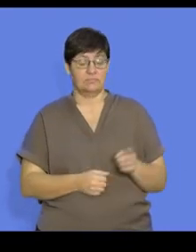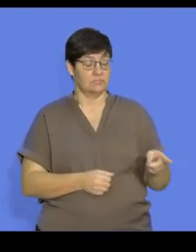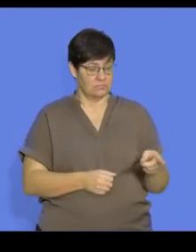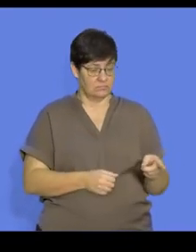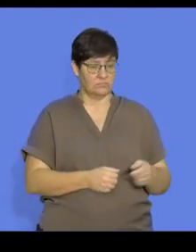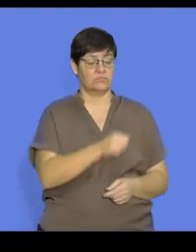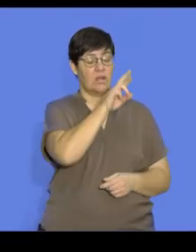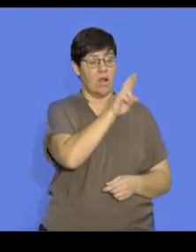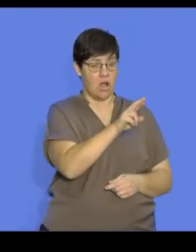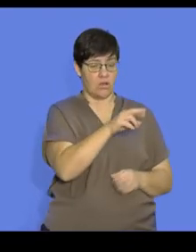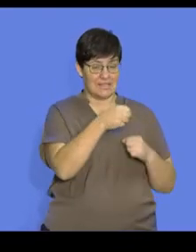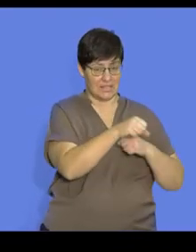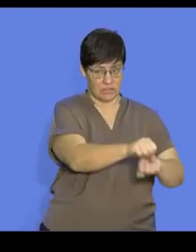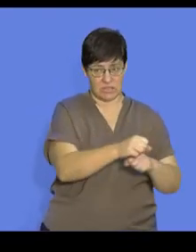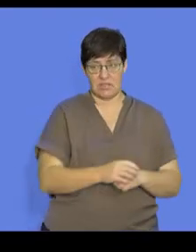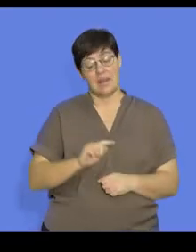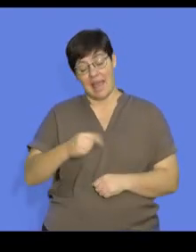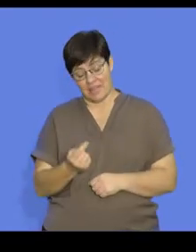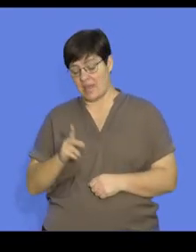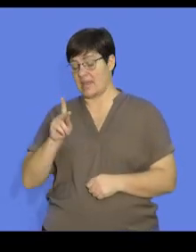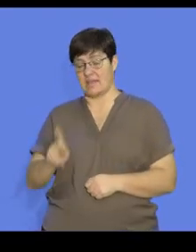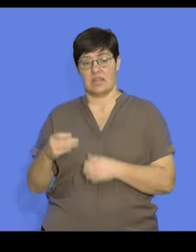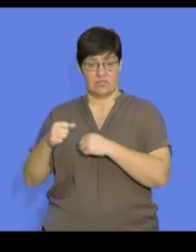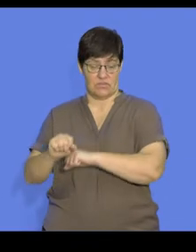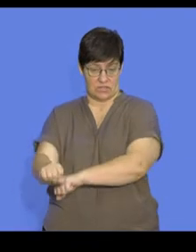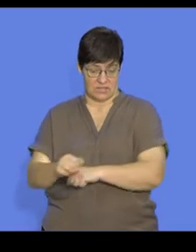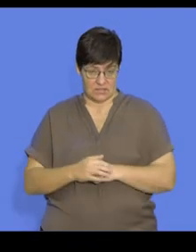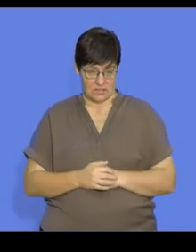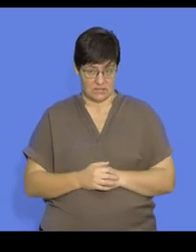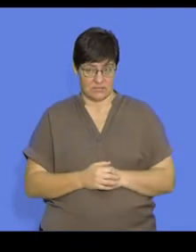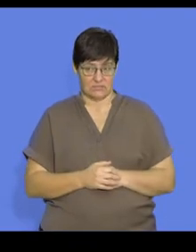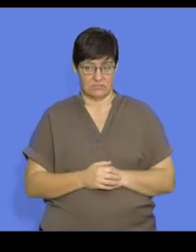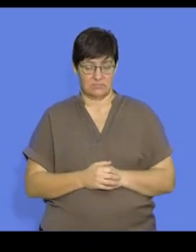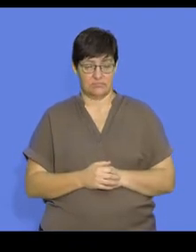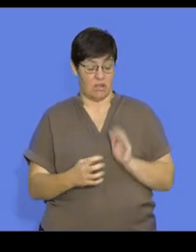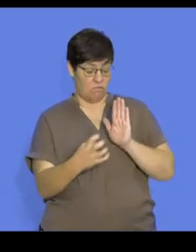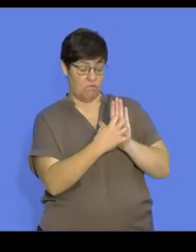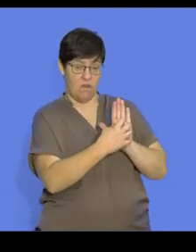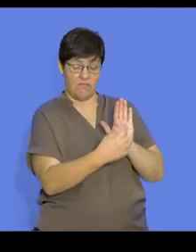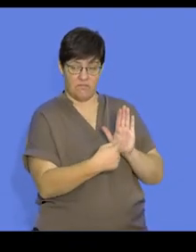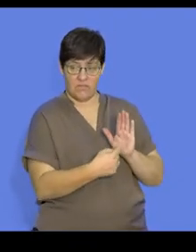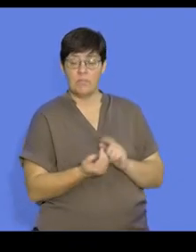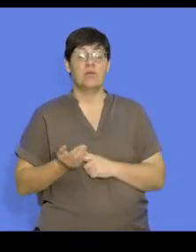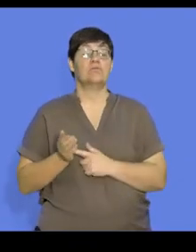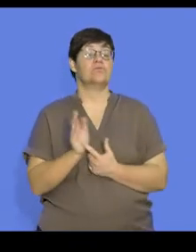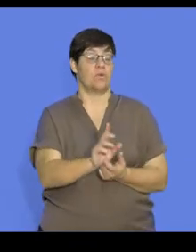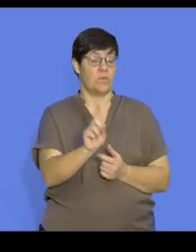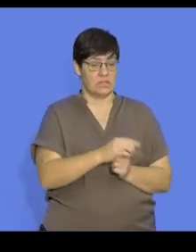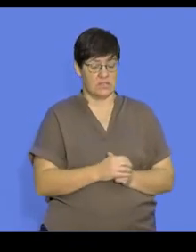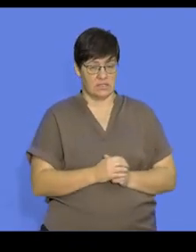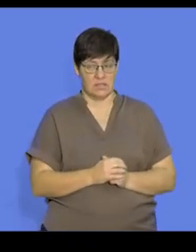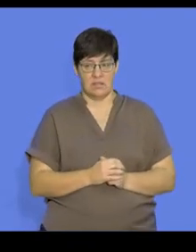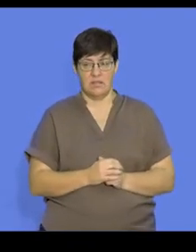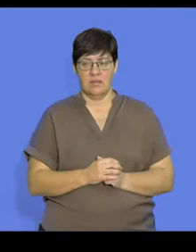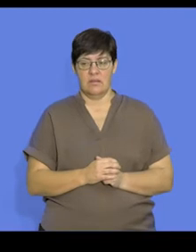strategy as the R strategy and the other as the K strategy. In this graph, what I've illustrated is a